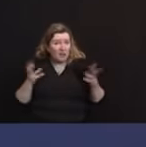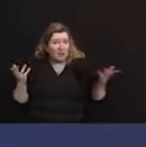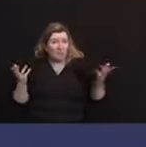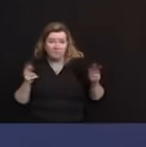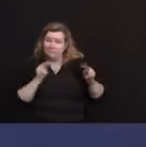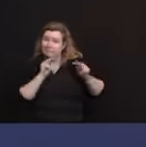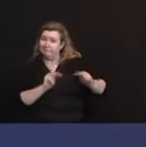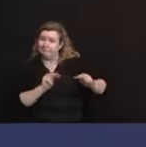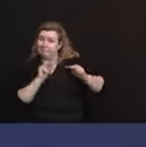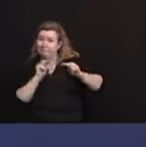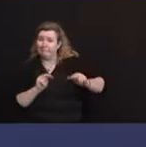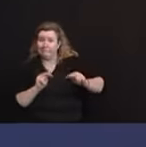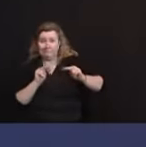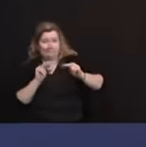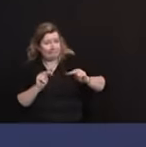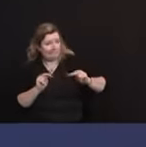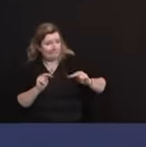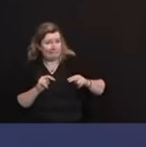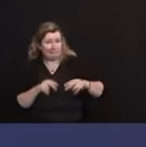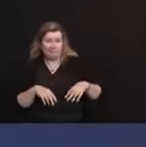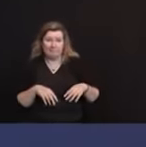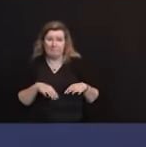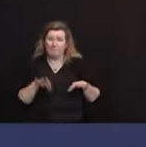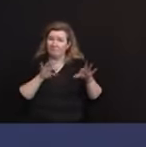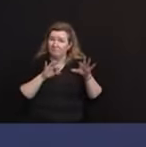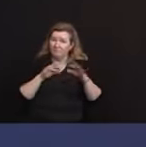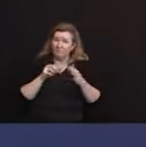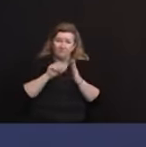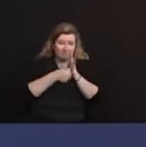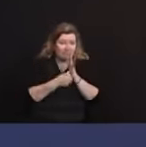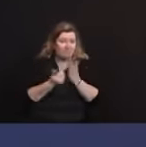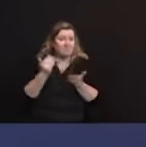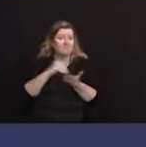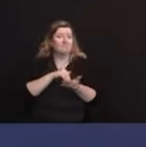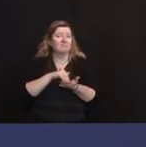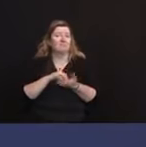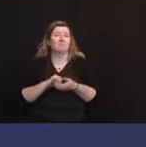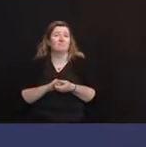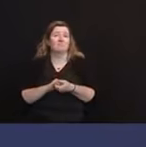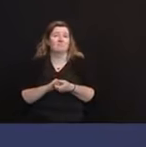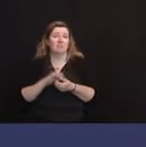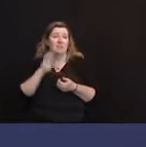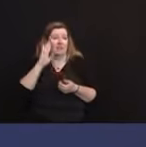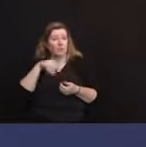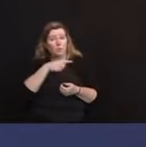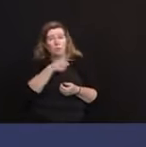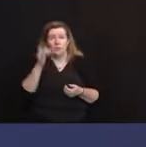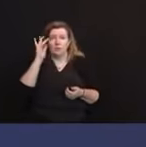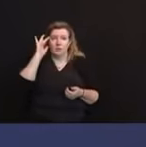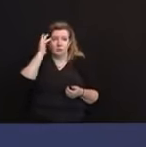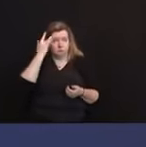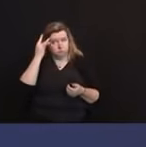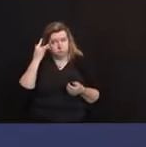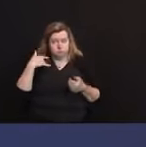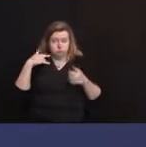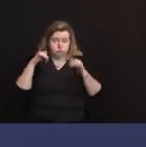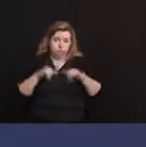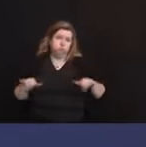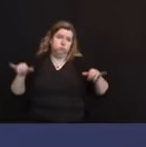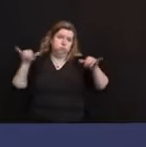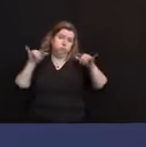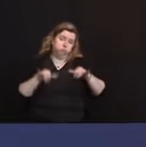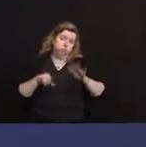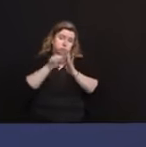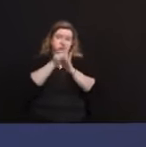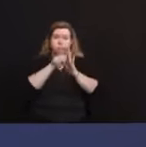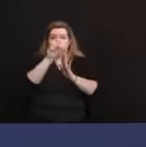and it's important to reiterate that, and it's another reason, folks, you're sick of hearing this, I don't blame you. Throw something at your television if you're